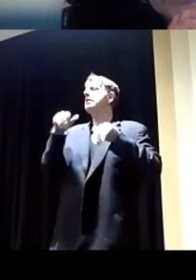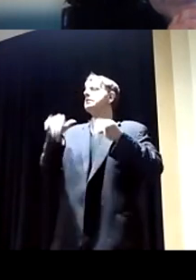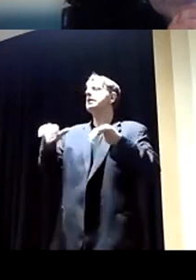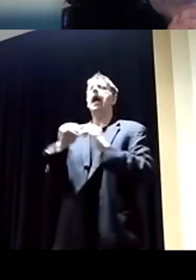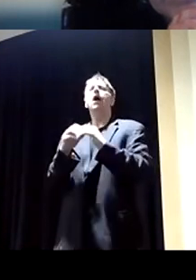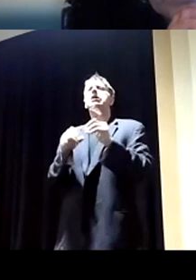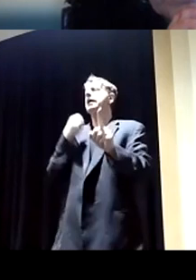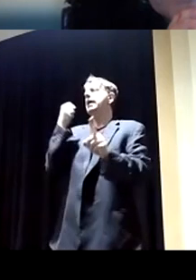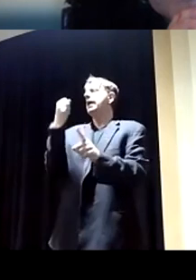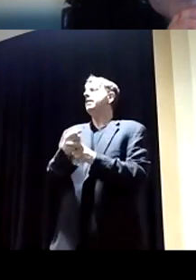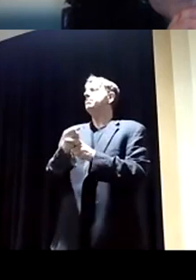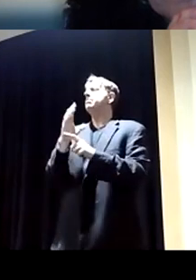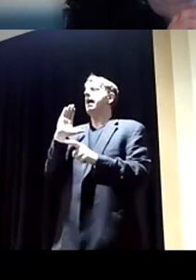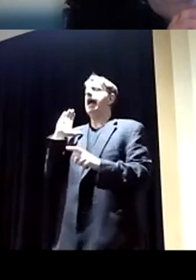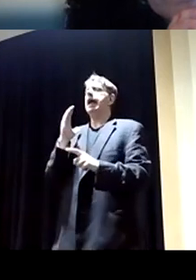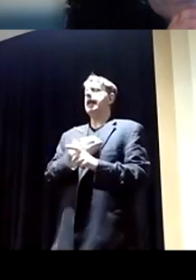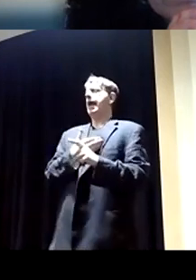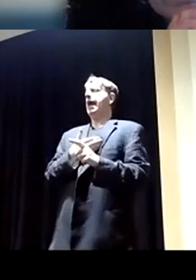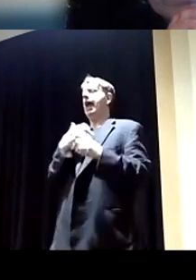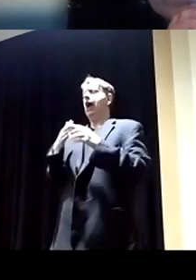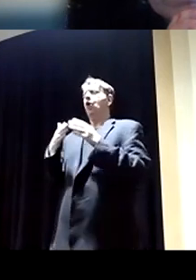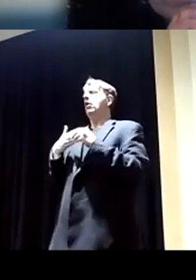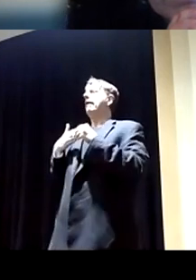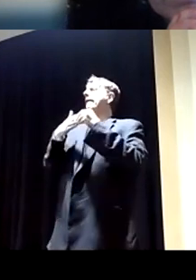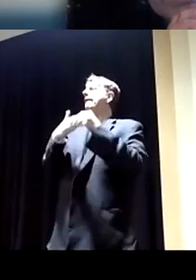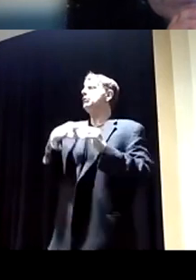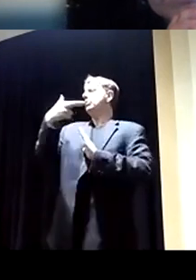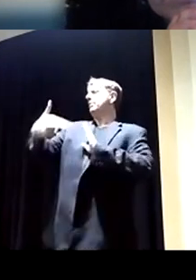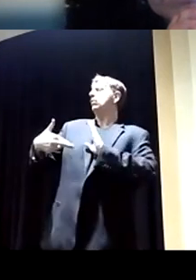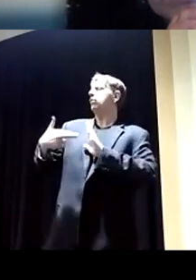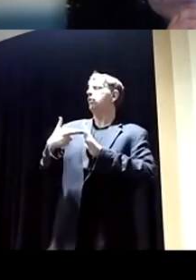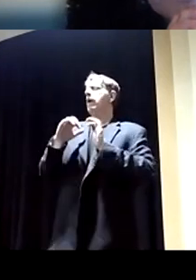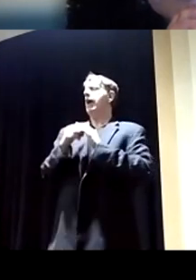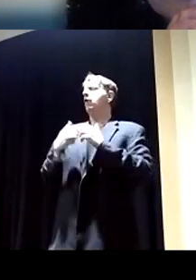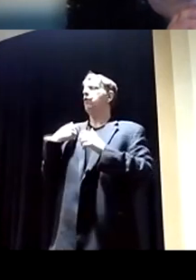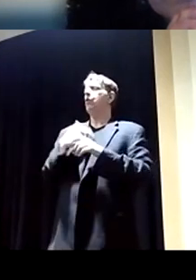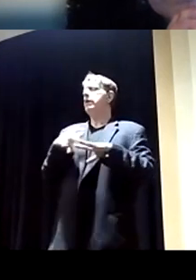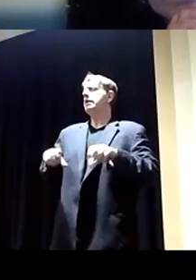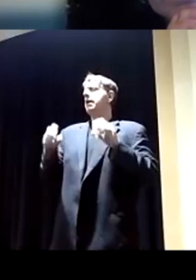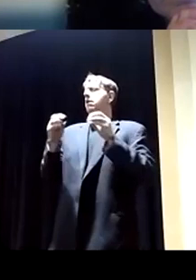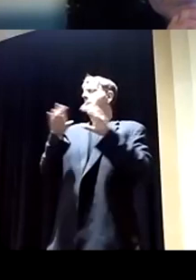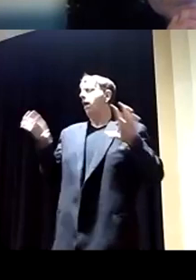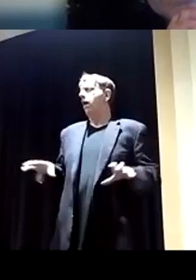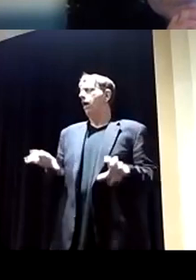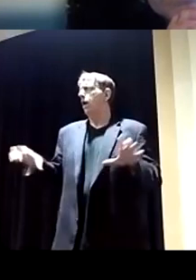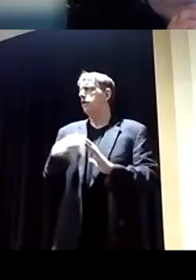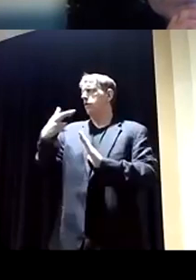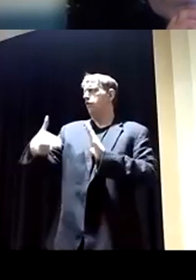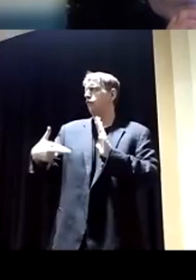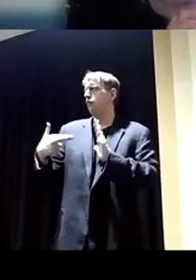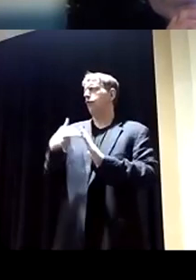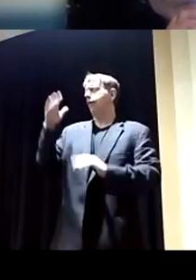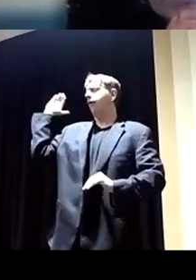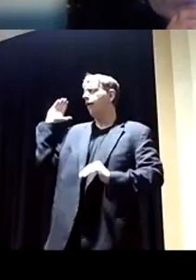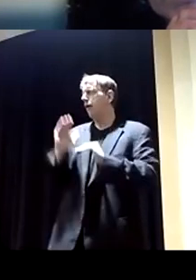standing in the global community? And how do you think we should take a more active role in the global community's effort to